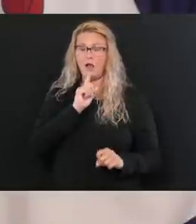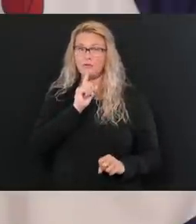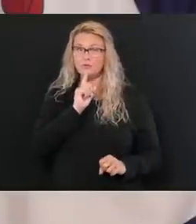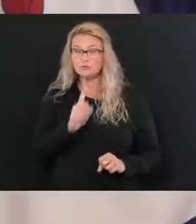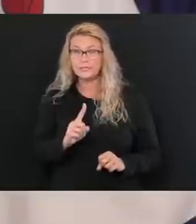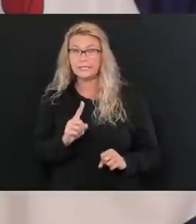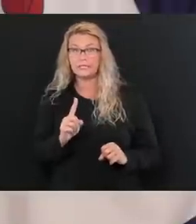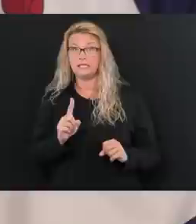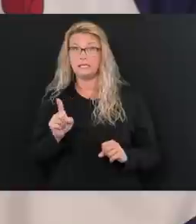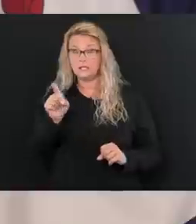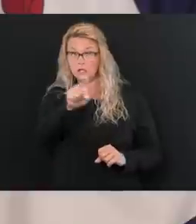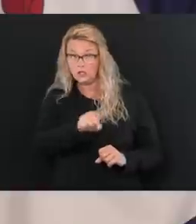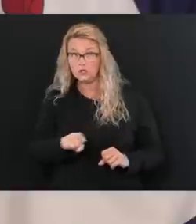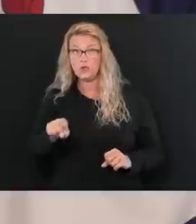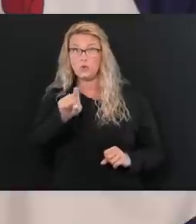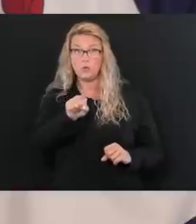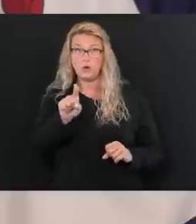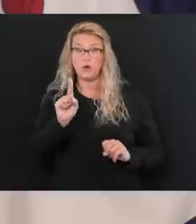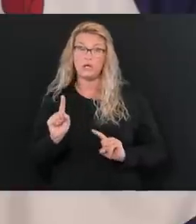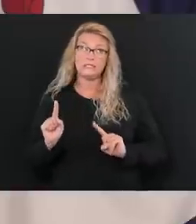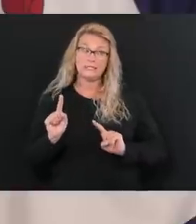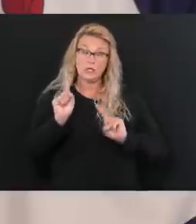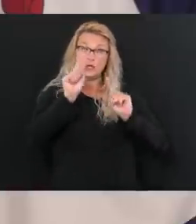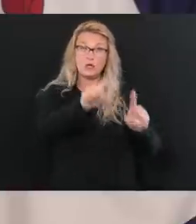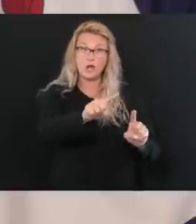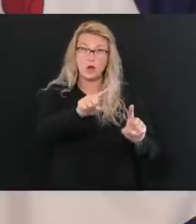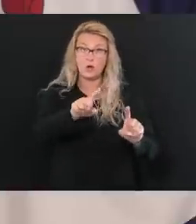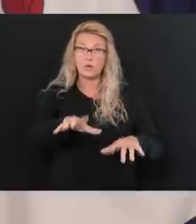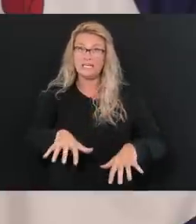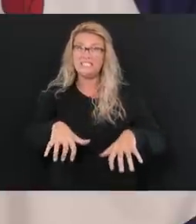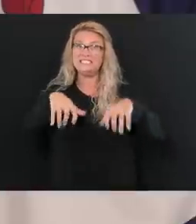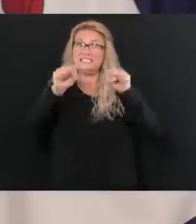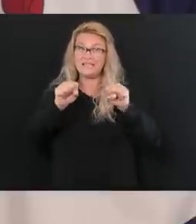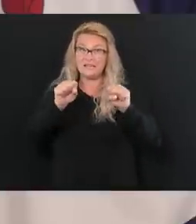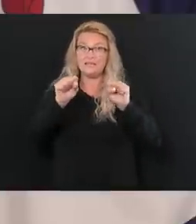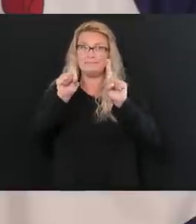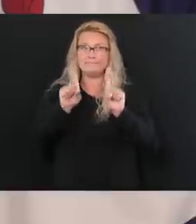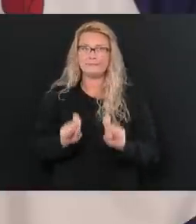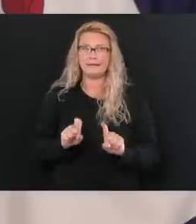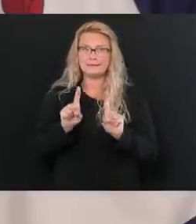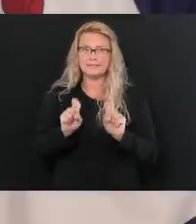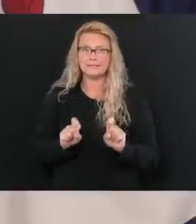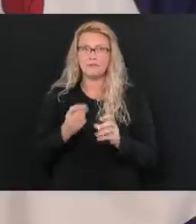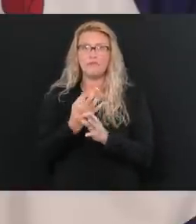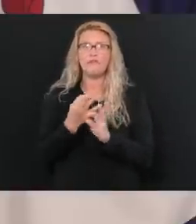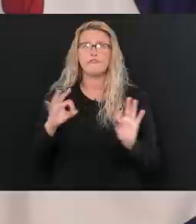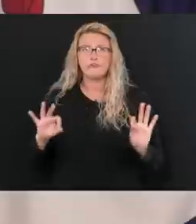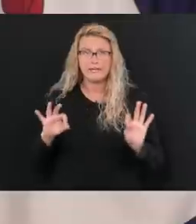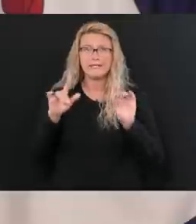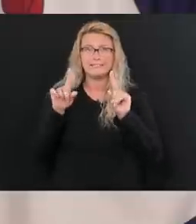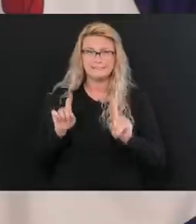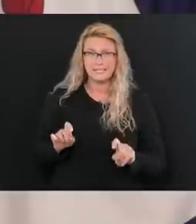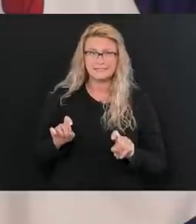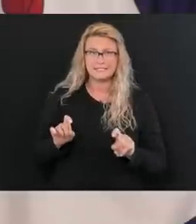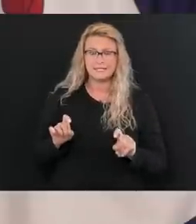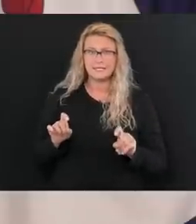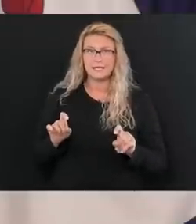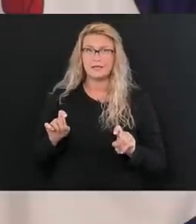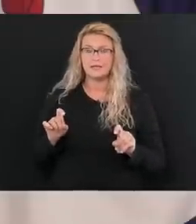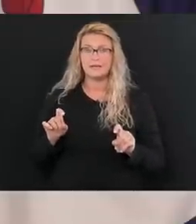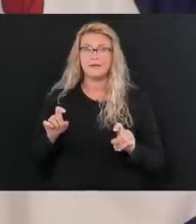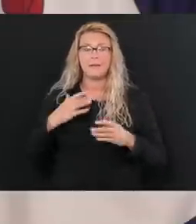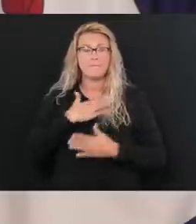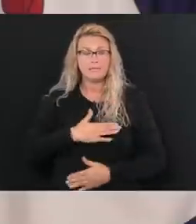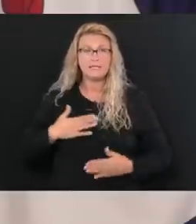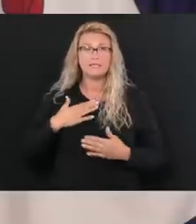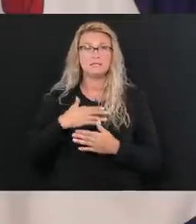to go out, take advantage of the free testing, and get tested. For crying out loud, we need